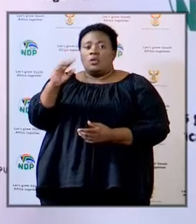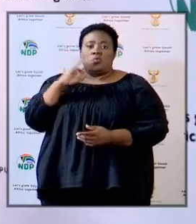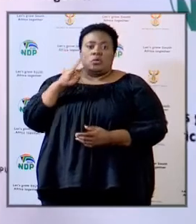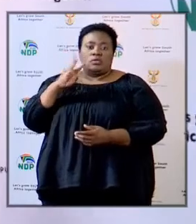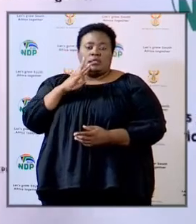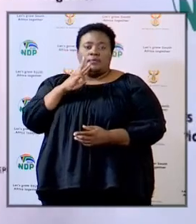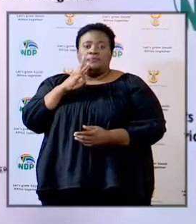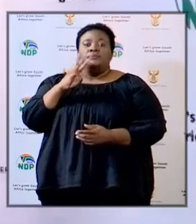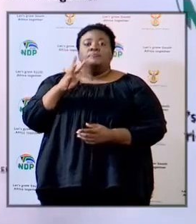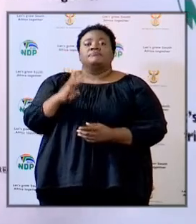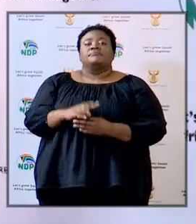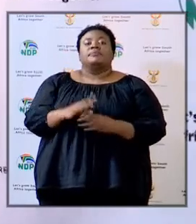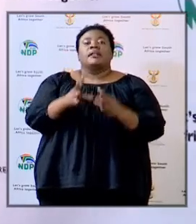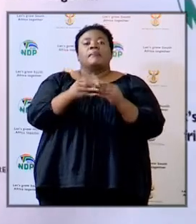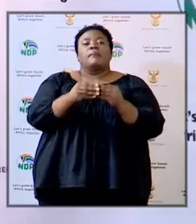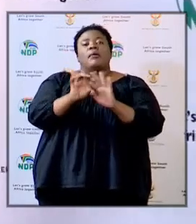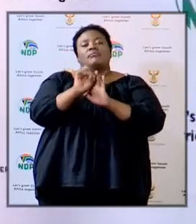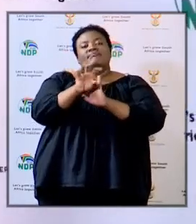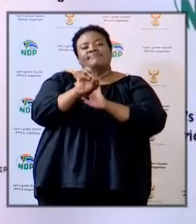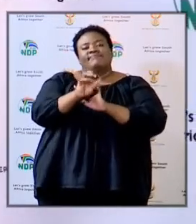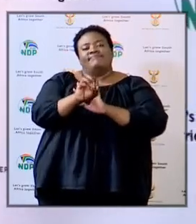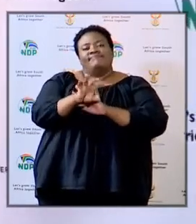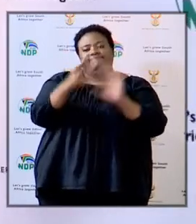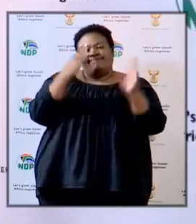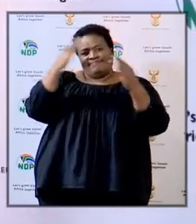and the members of the media, good evening.